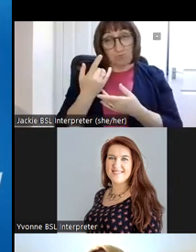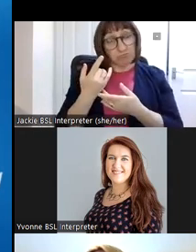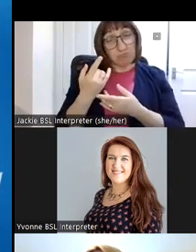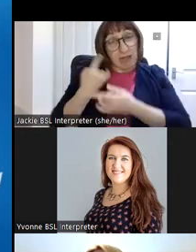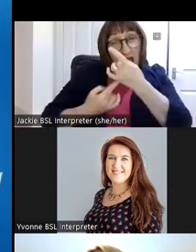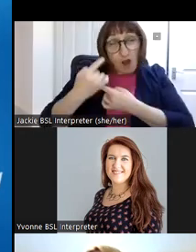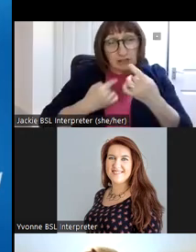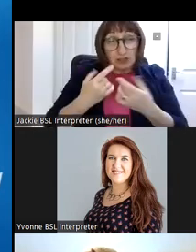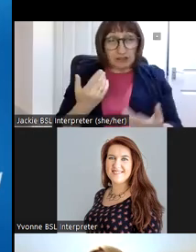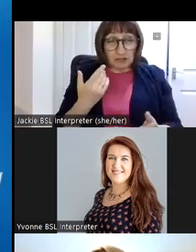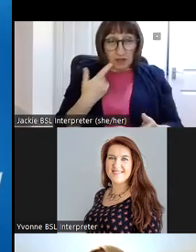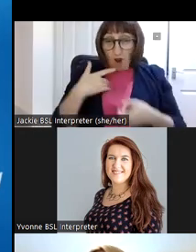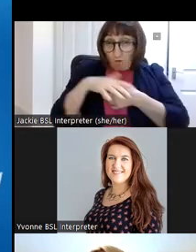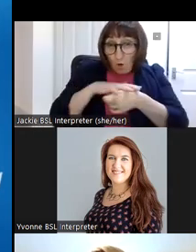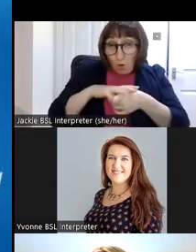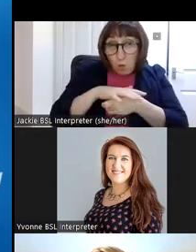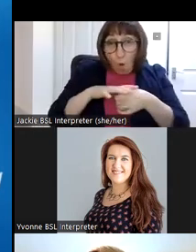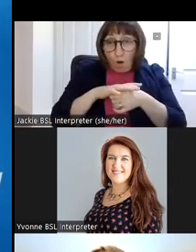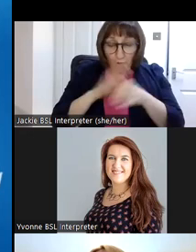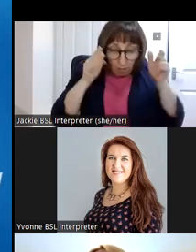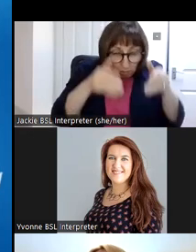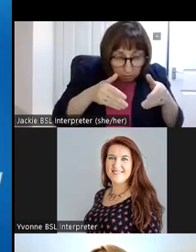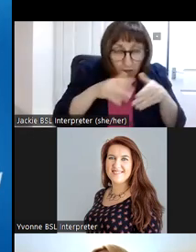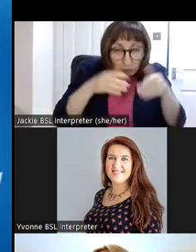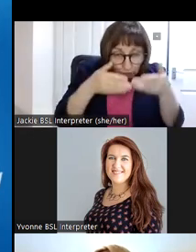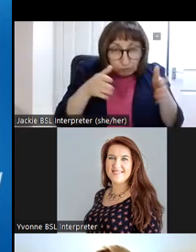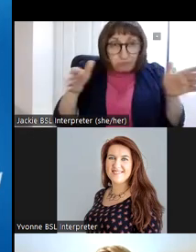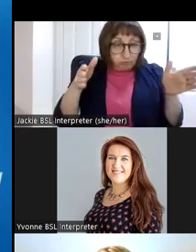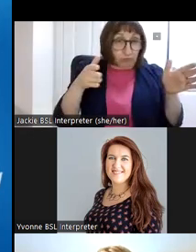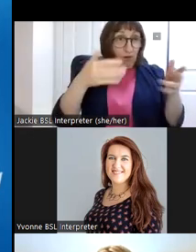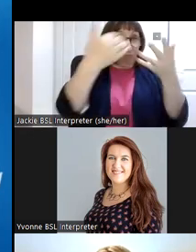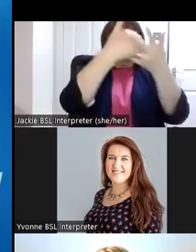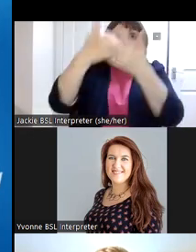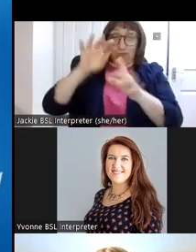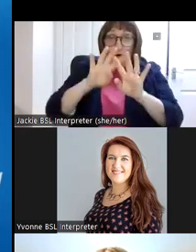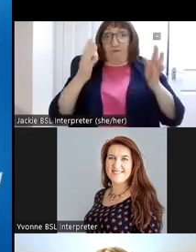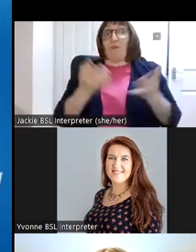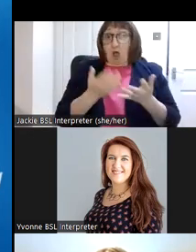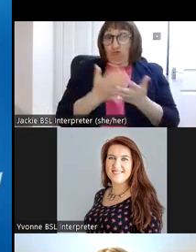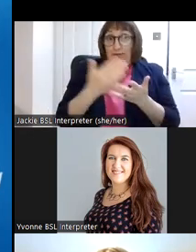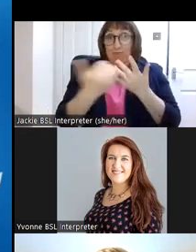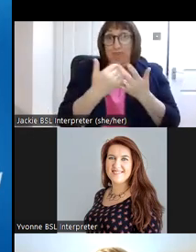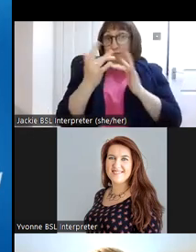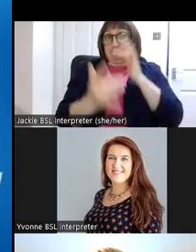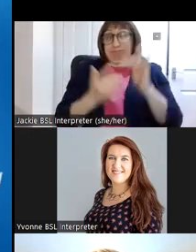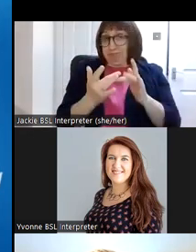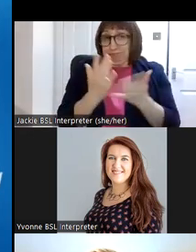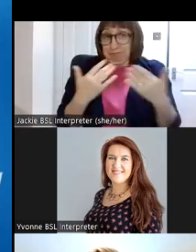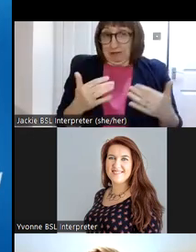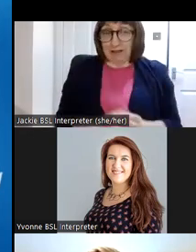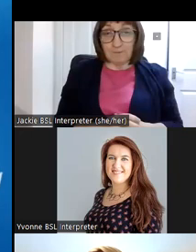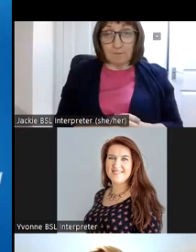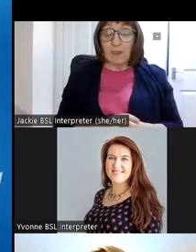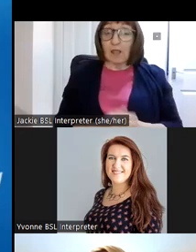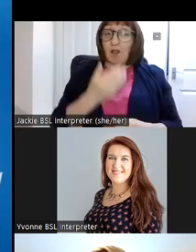it went from local insular to to accessible worldwide really uh so uh as i said the faces